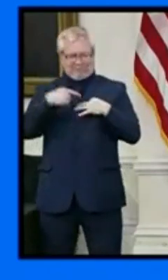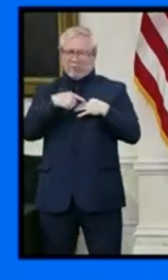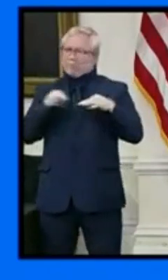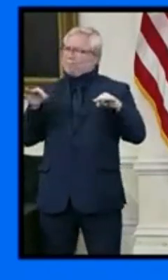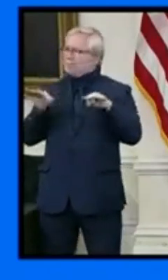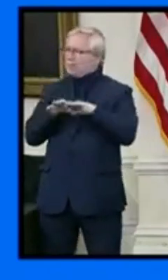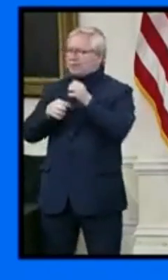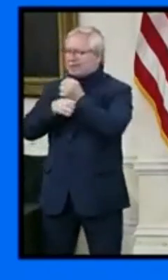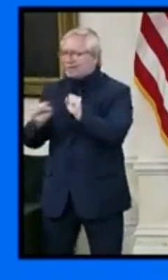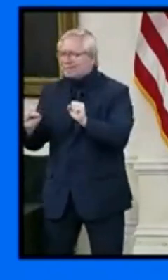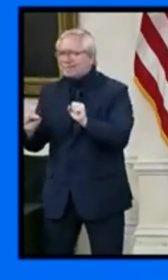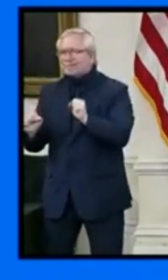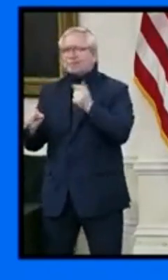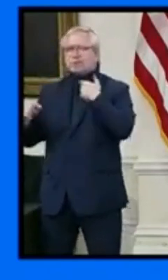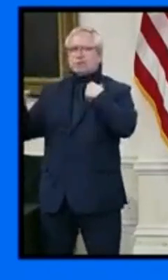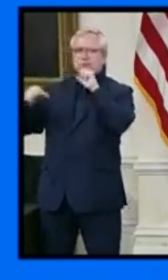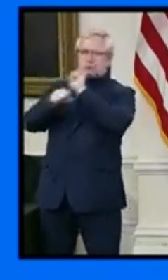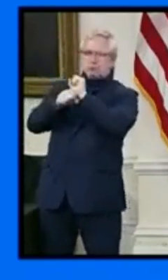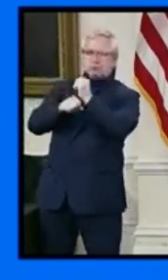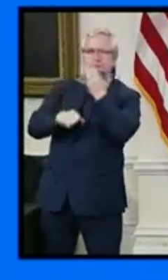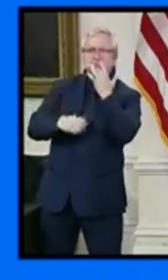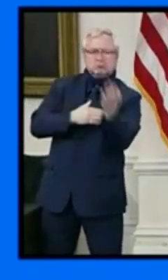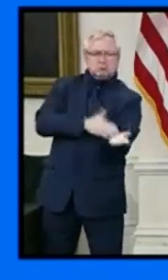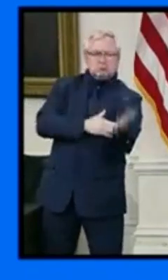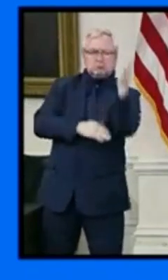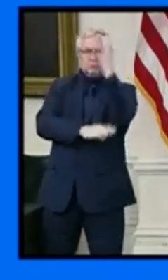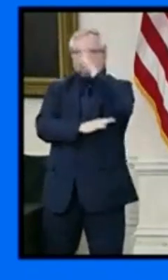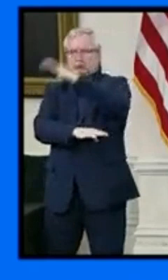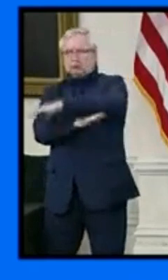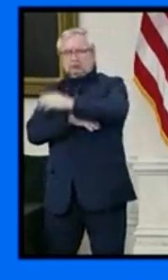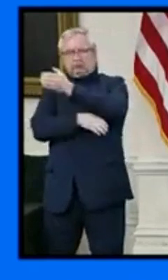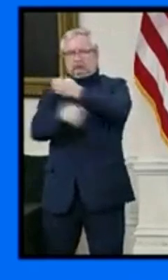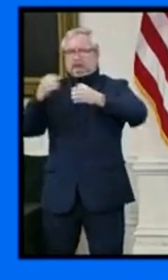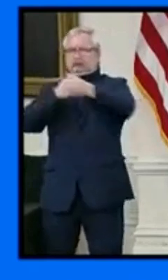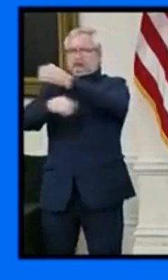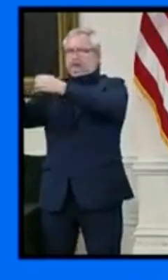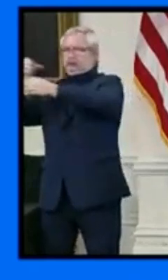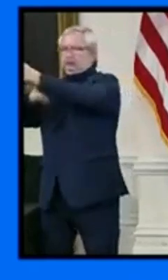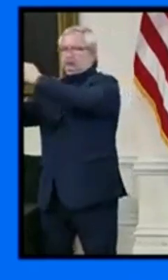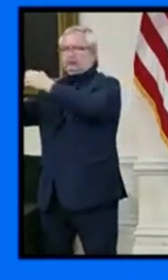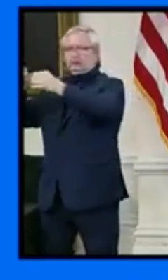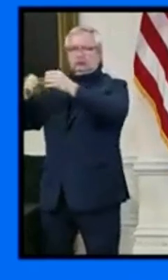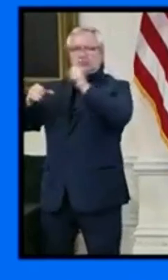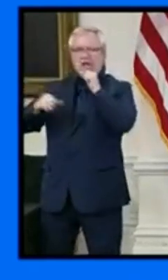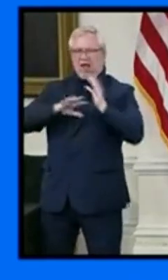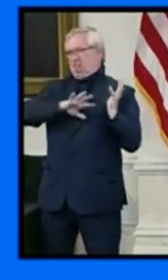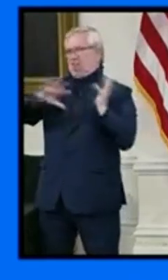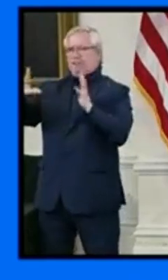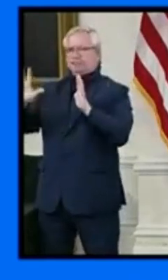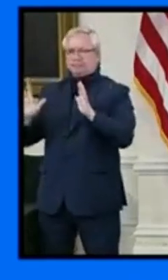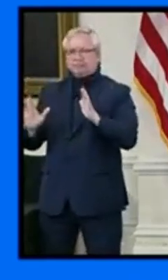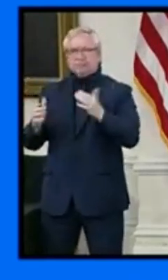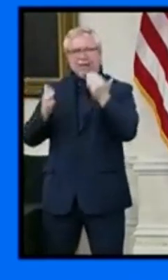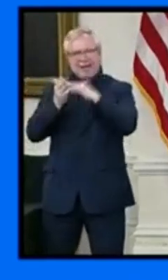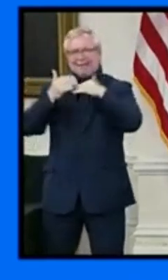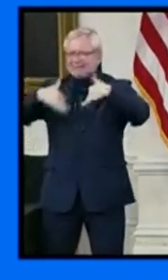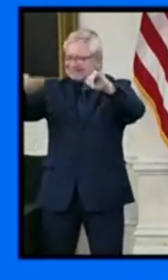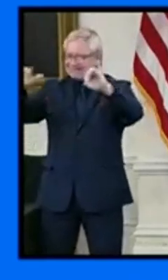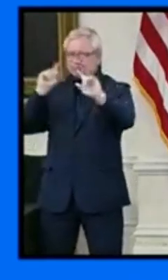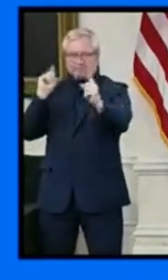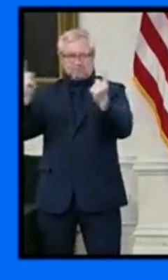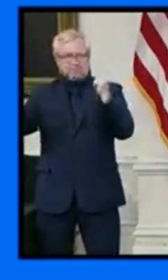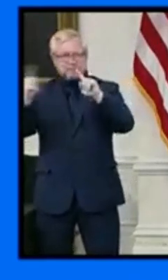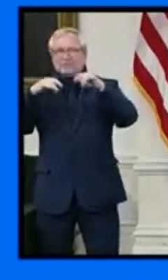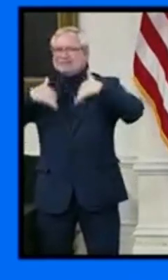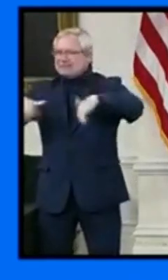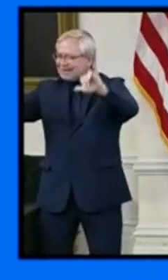working at the same time, limiting proximity of employees and other safety precautions. Some